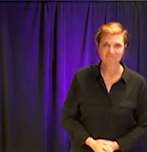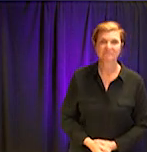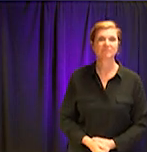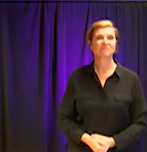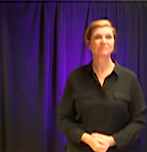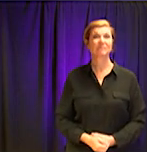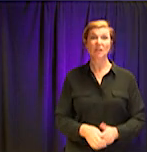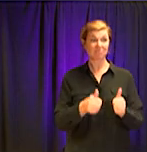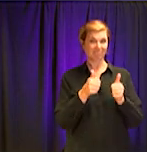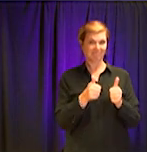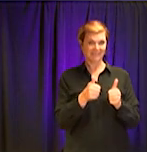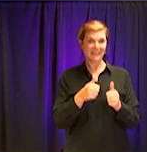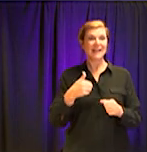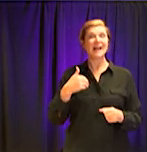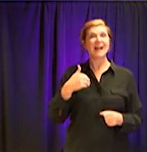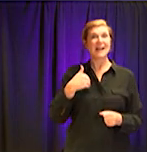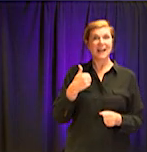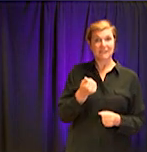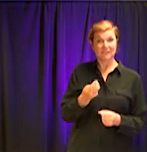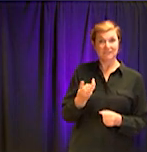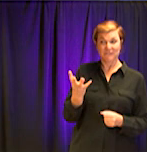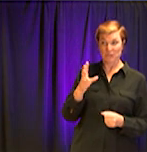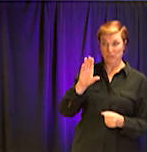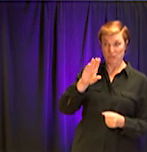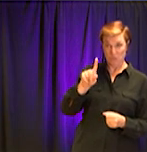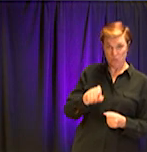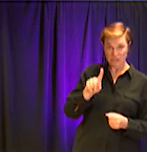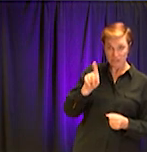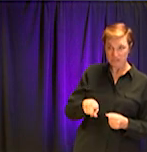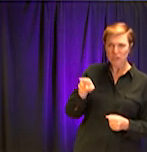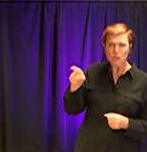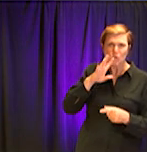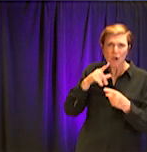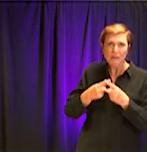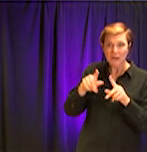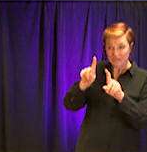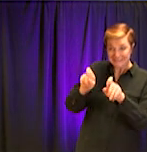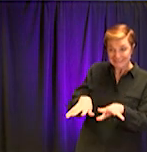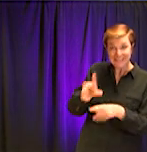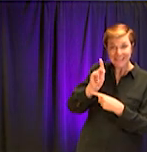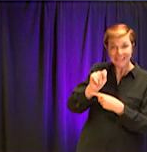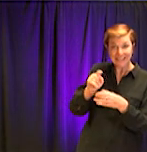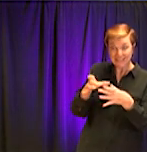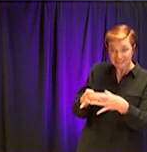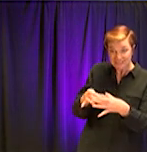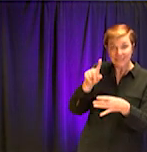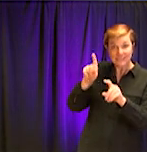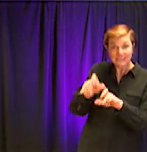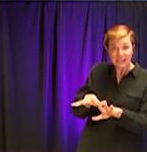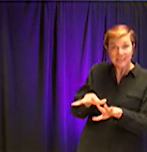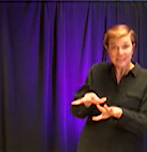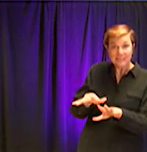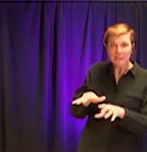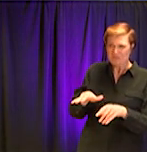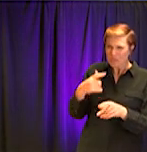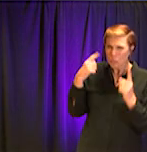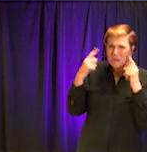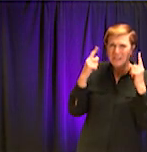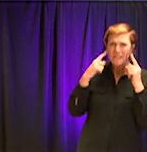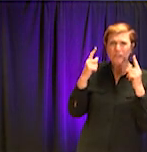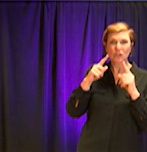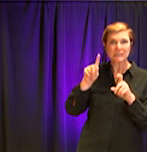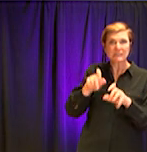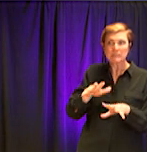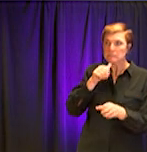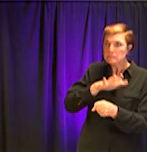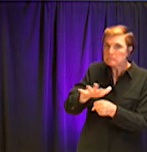You mentioned testing, uh, and we've heard nothing, uh, more than test delays here in the United